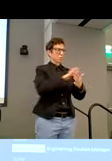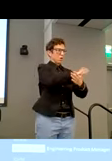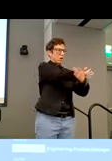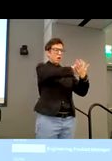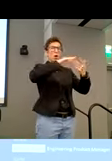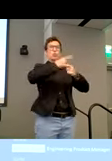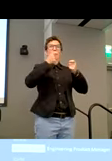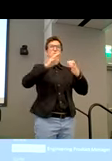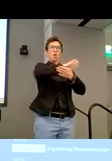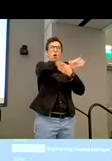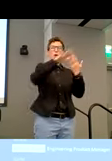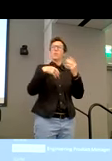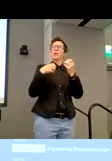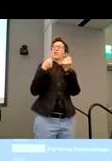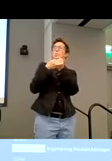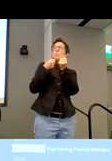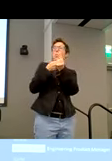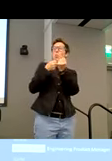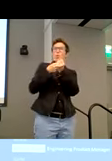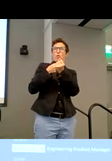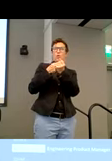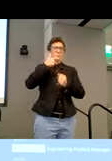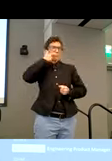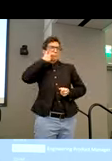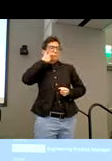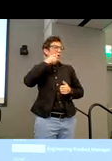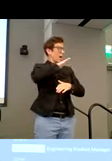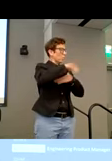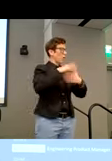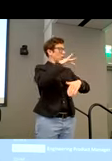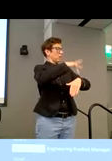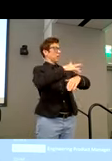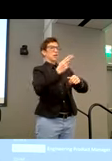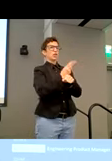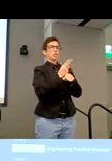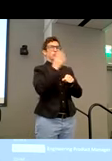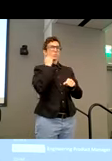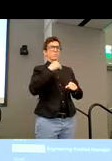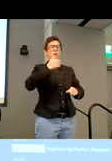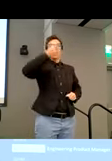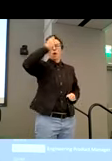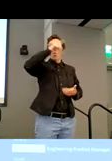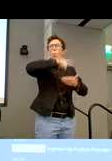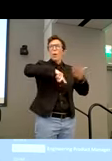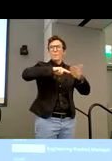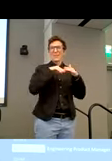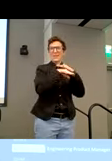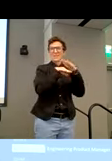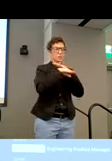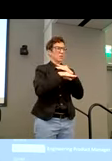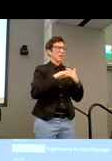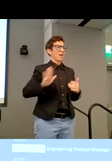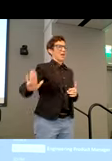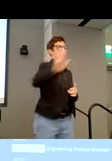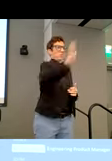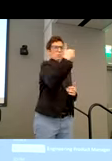managers, and even support agents, know, anybody that touches the end user experience, they are well versed in what accessibility is and what their responsibility